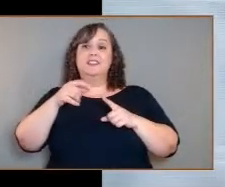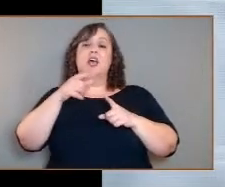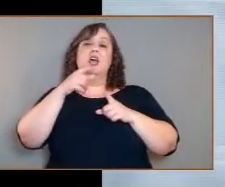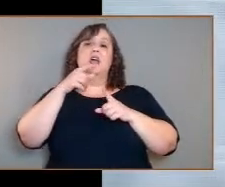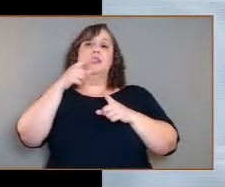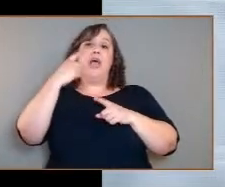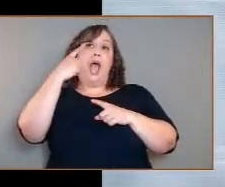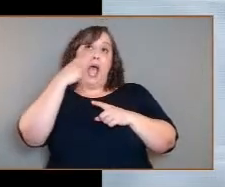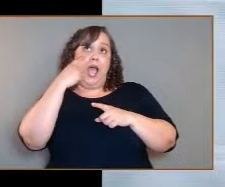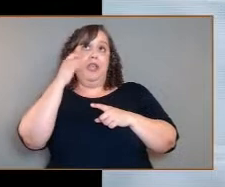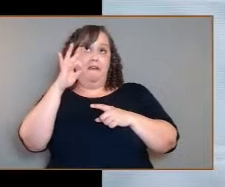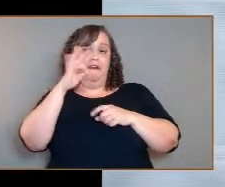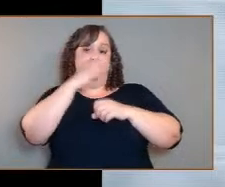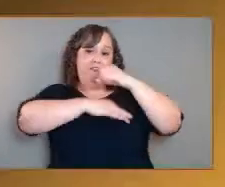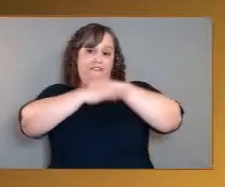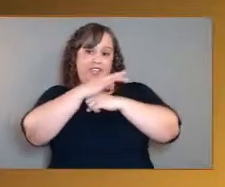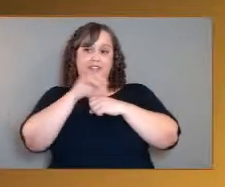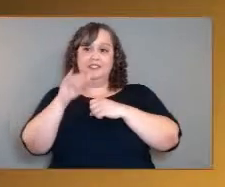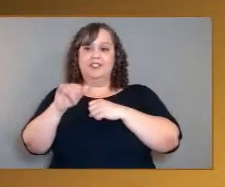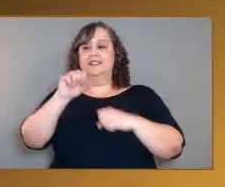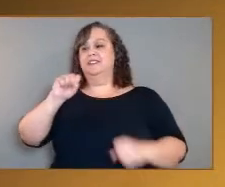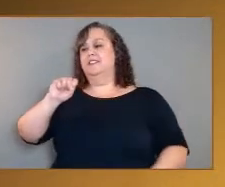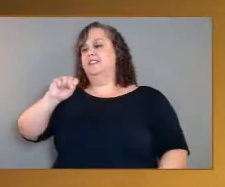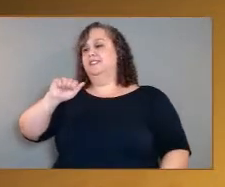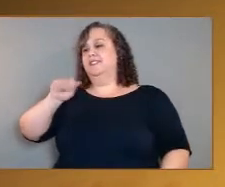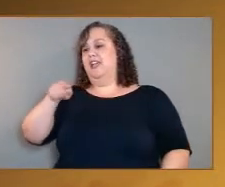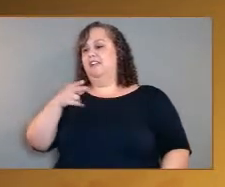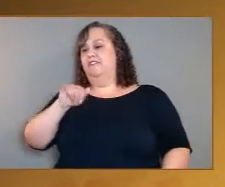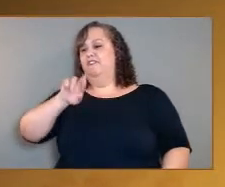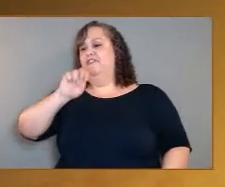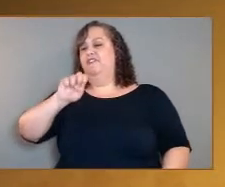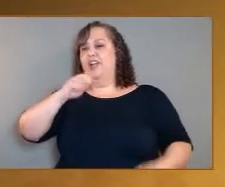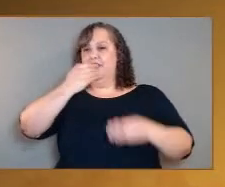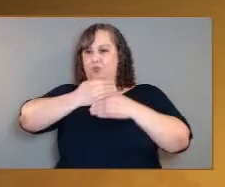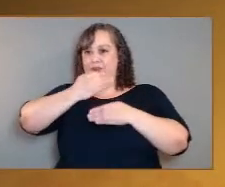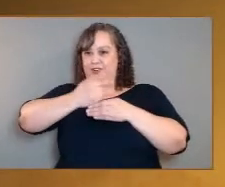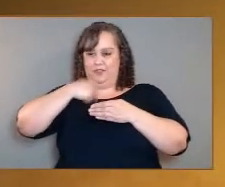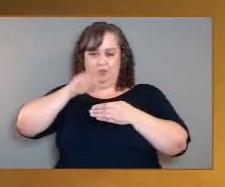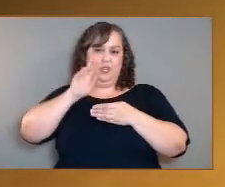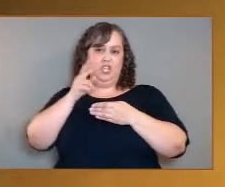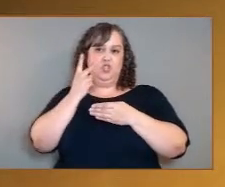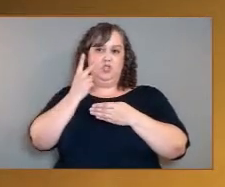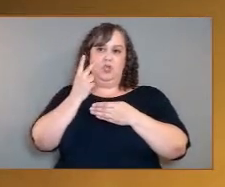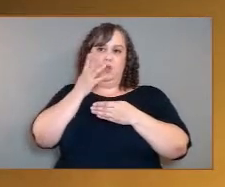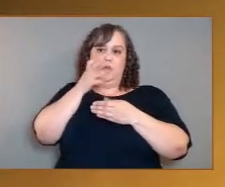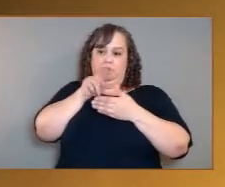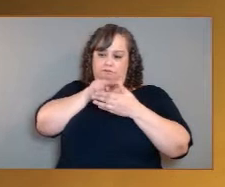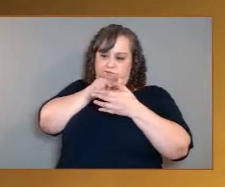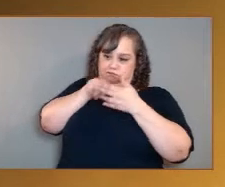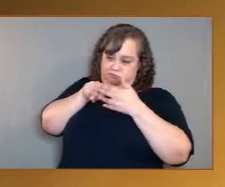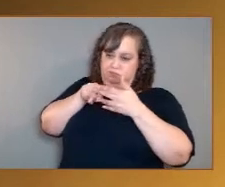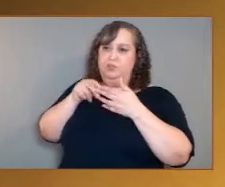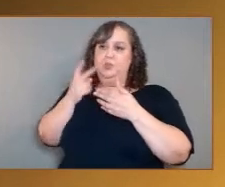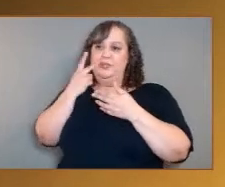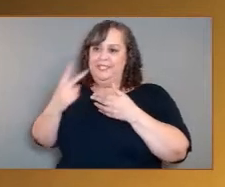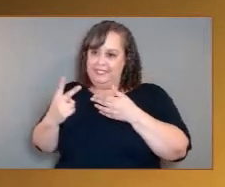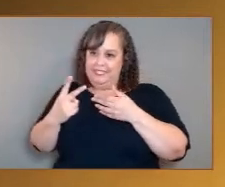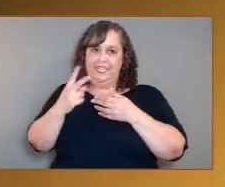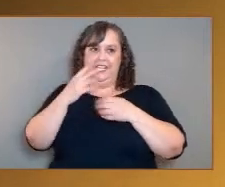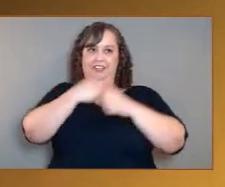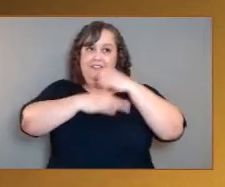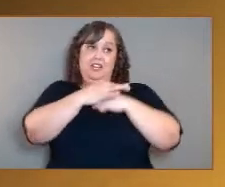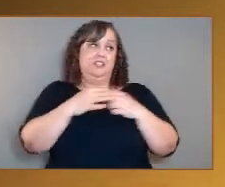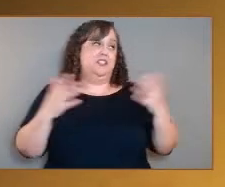we we now look forward to flying to Venus. So I was always dazzled. And I don't think I can ever let go. I can't actually stop working on it. So my